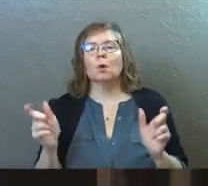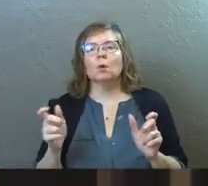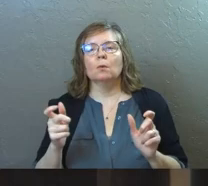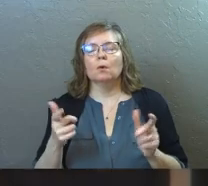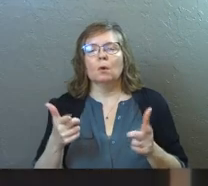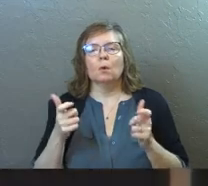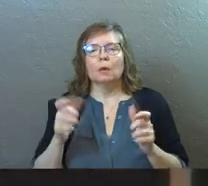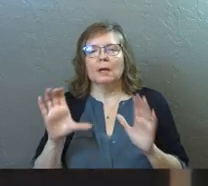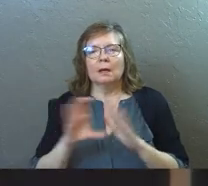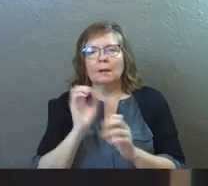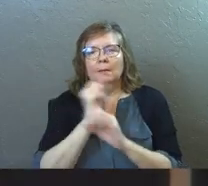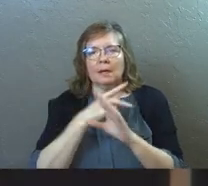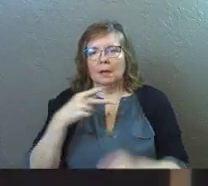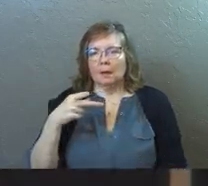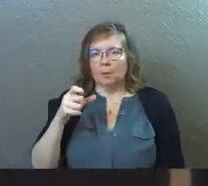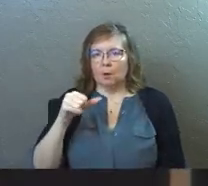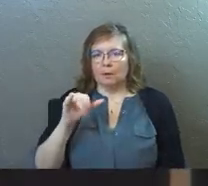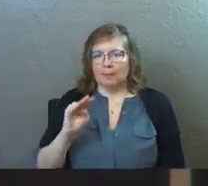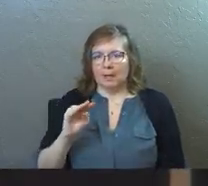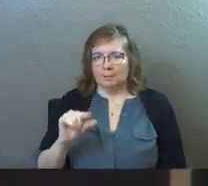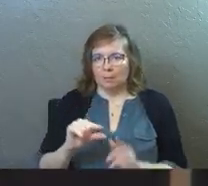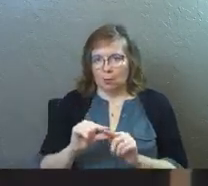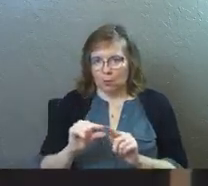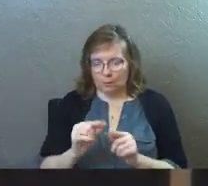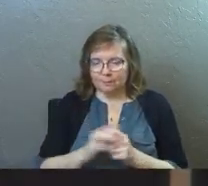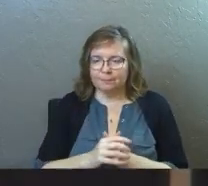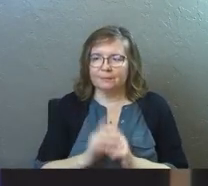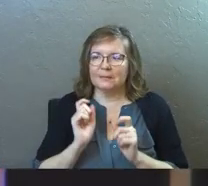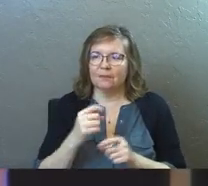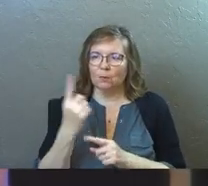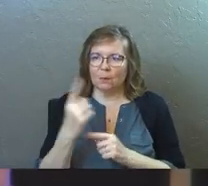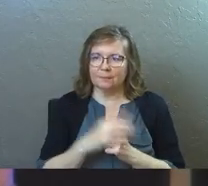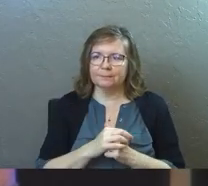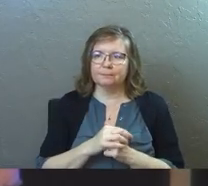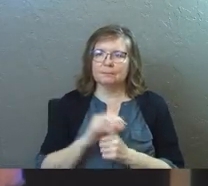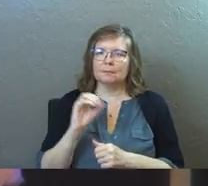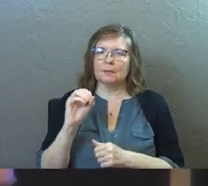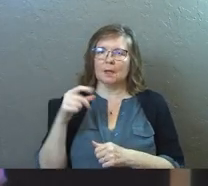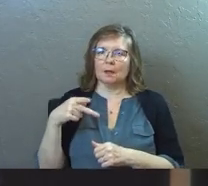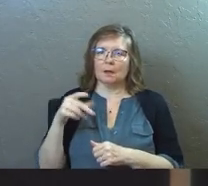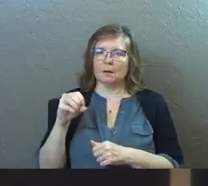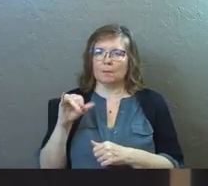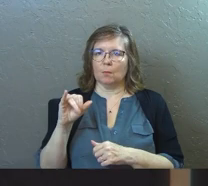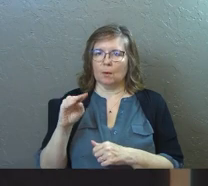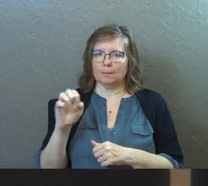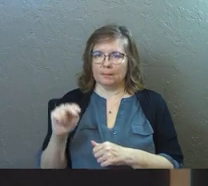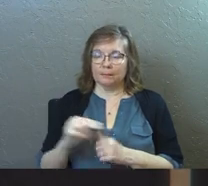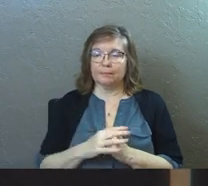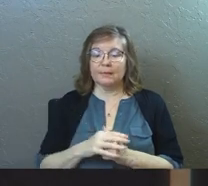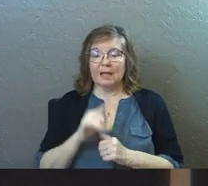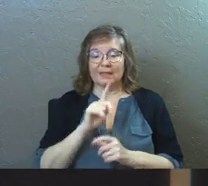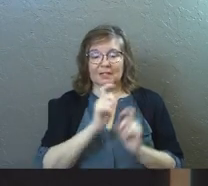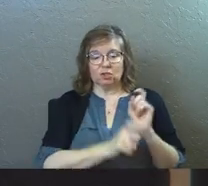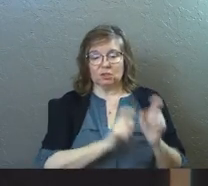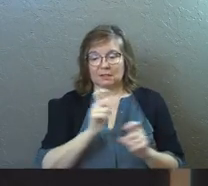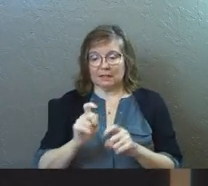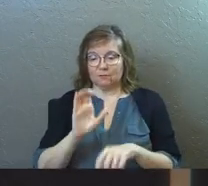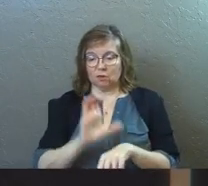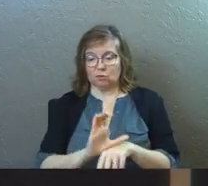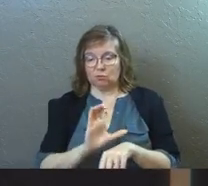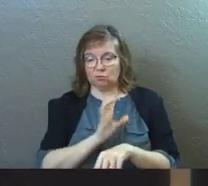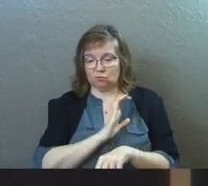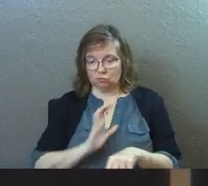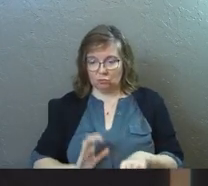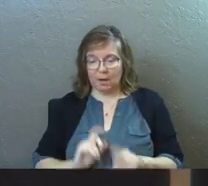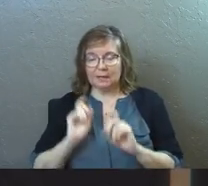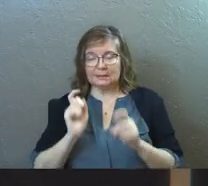of that poimen word coming into the rest of the New Testament. just give you one. It says, now these are the gifts Christ gave to the church. He's talking